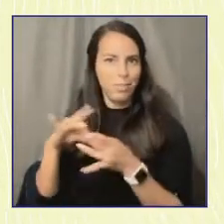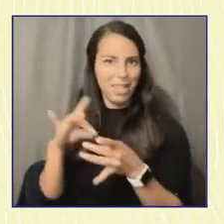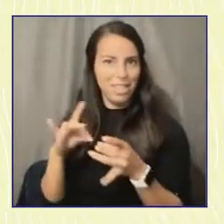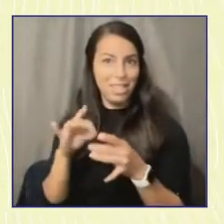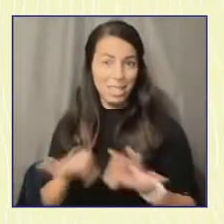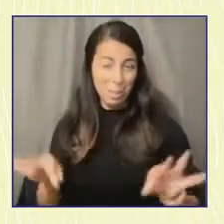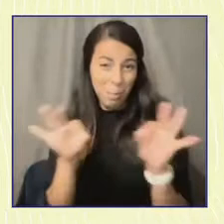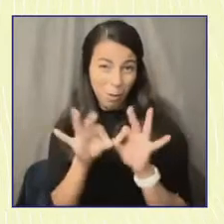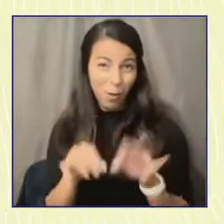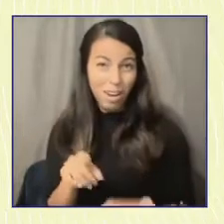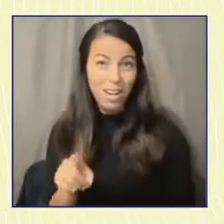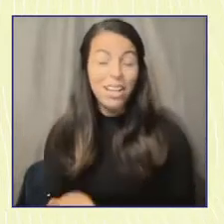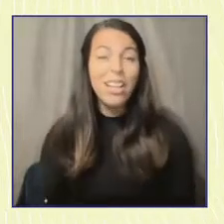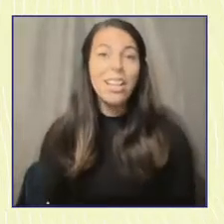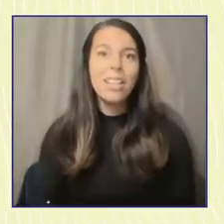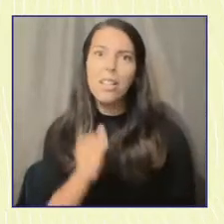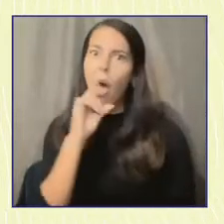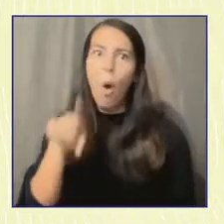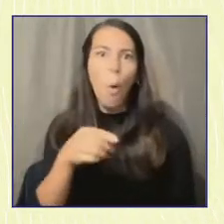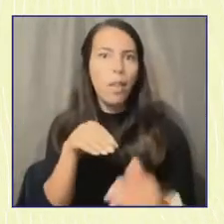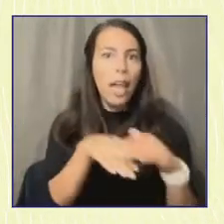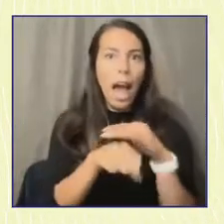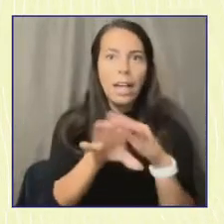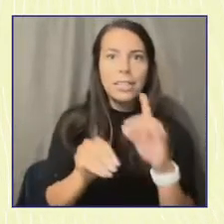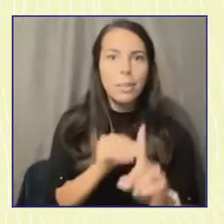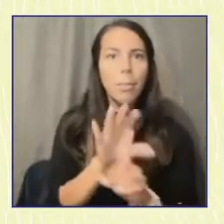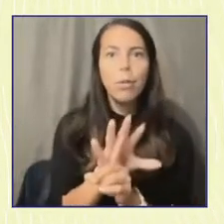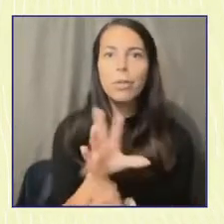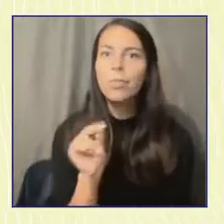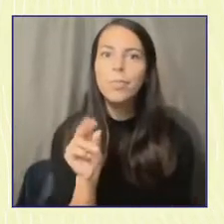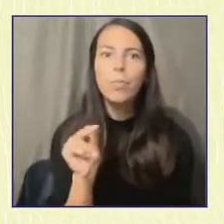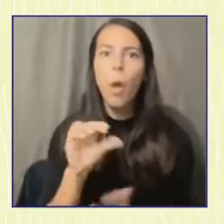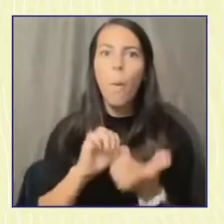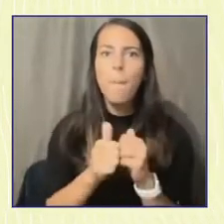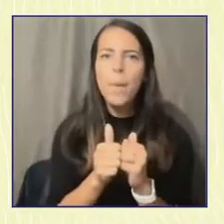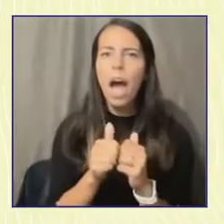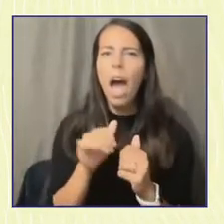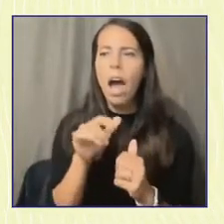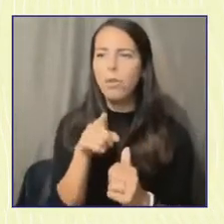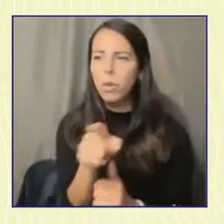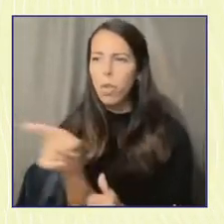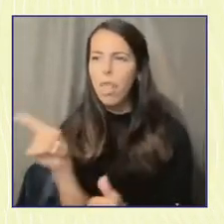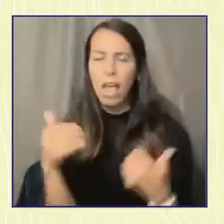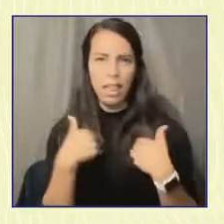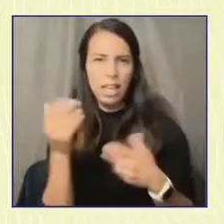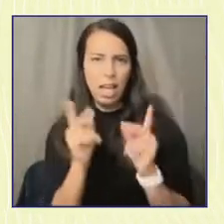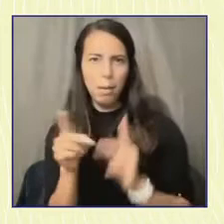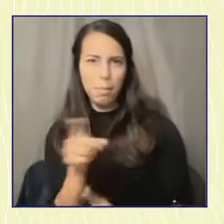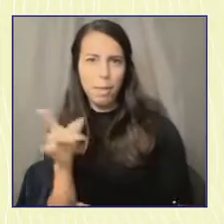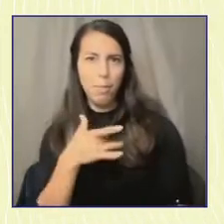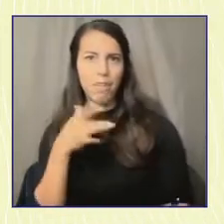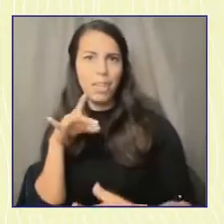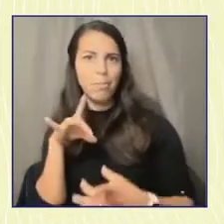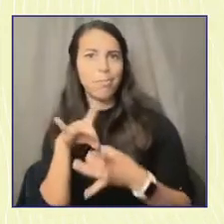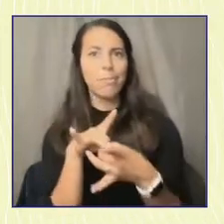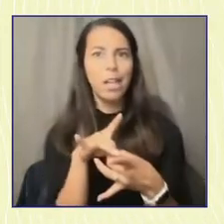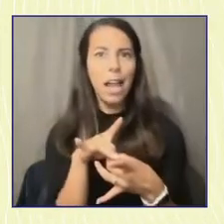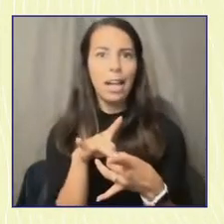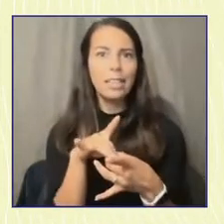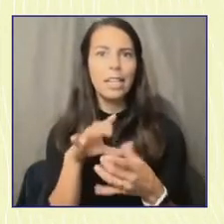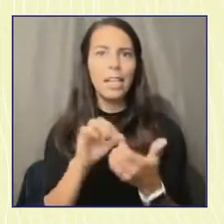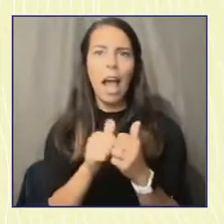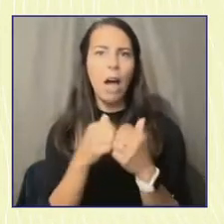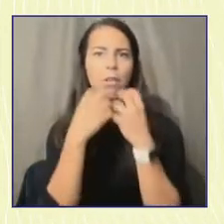So it's not just the access and exposure, but how do they connect the pieces to their hometown, to the issues they care about? And how does that relate